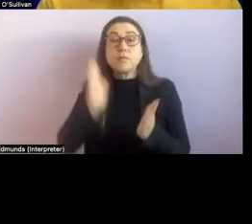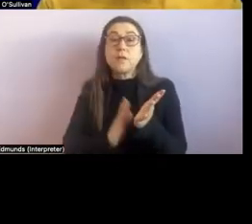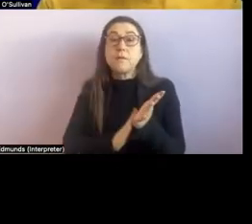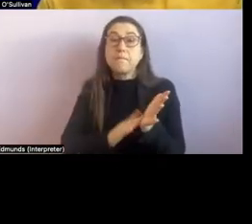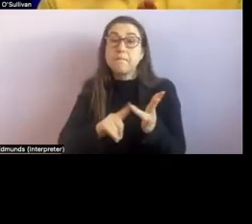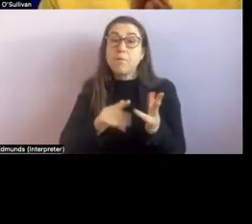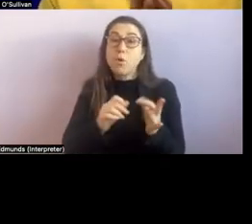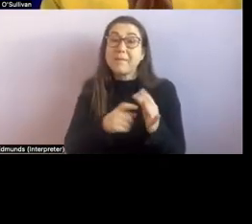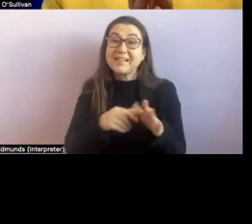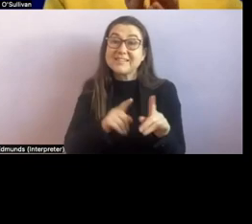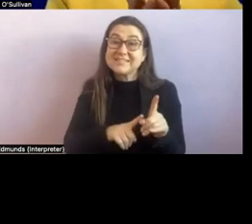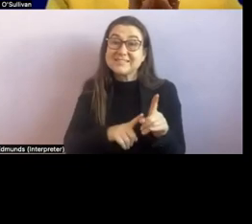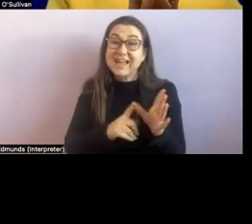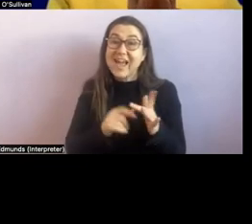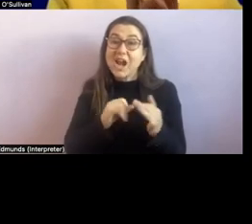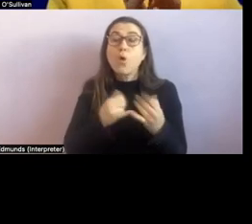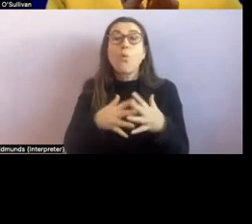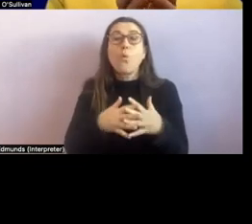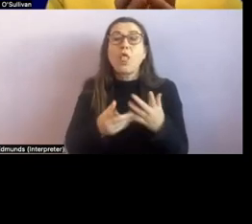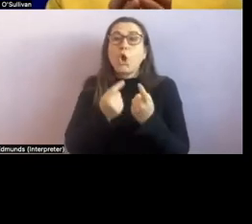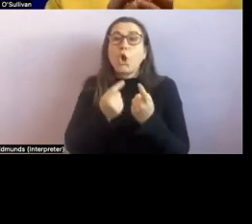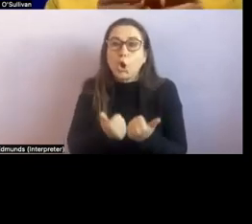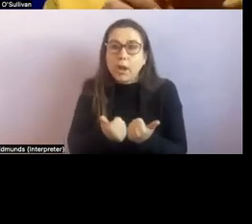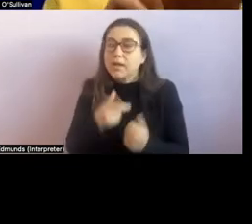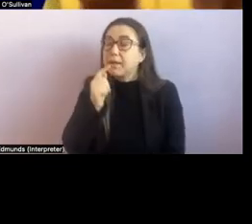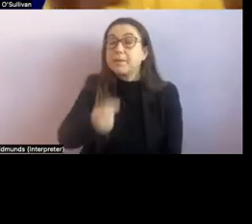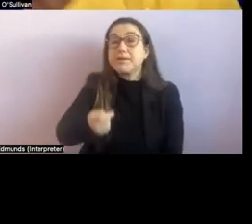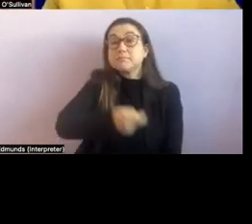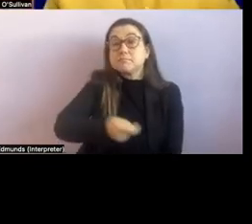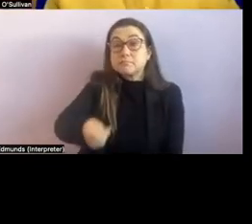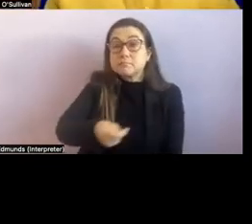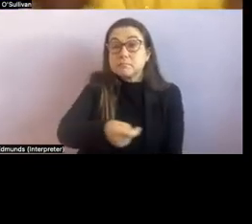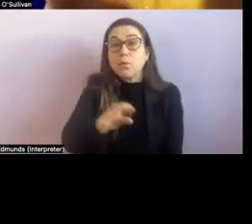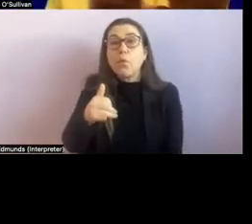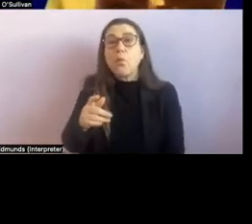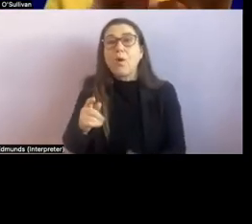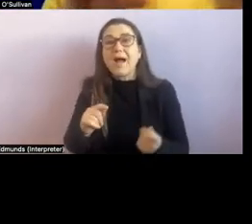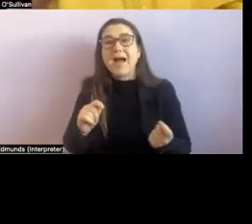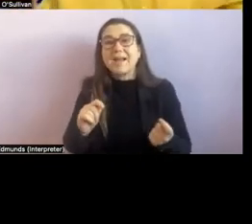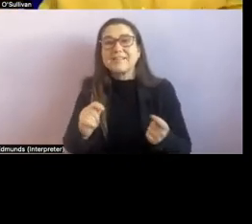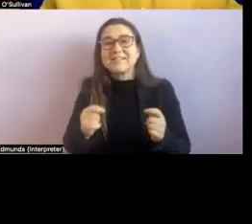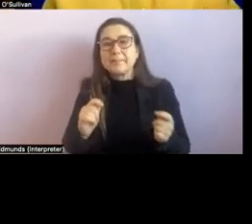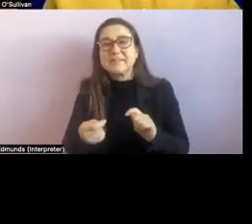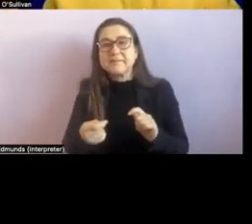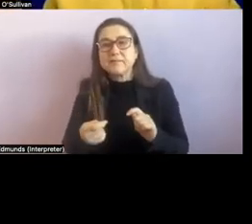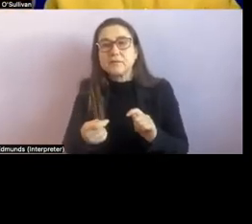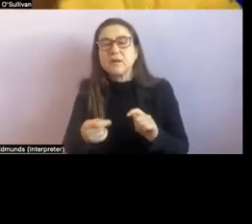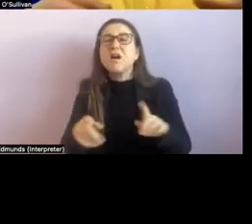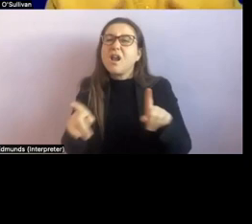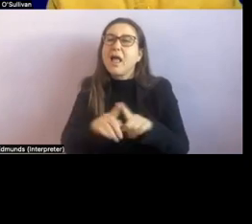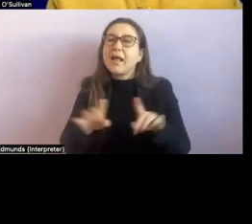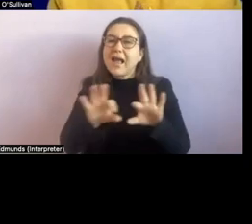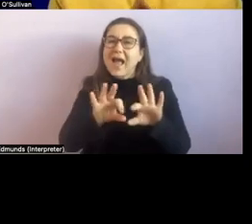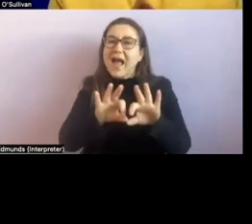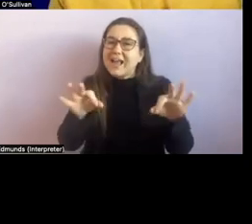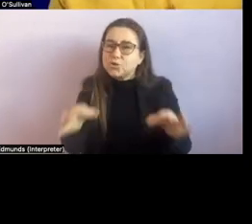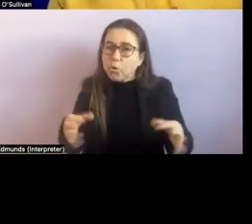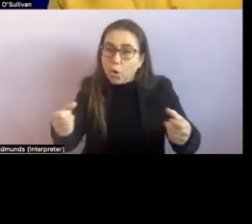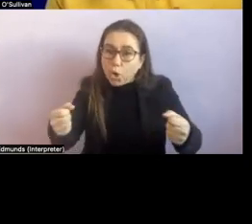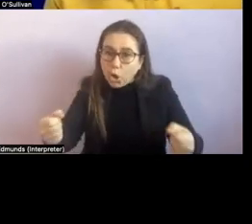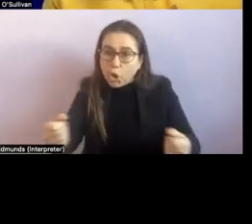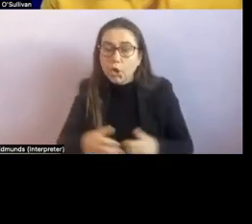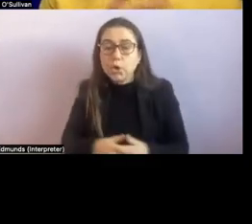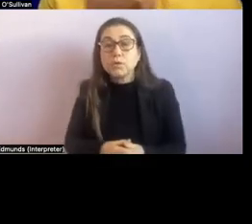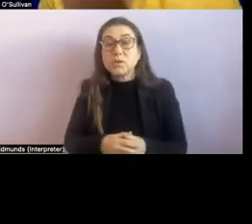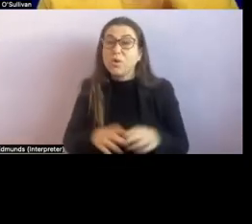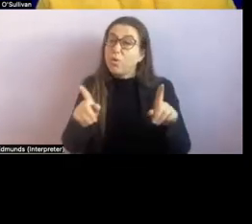a long cane it could look like an adaptive mobility device so that's something um that has more of a handle and then you can also think